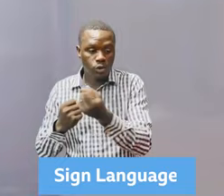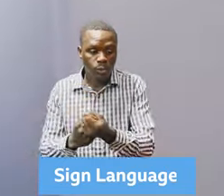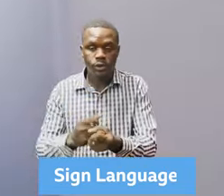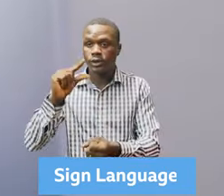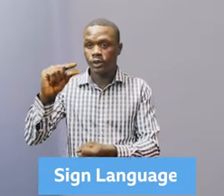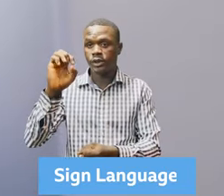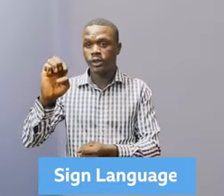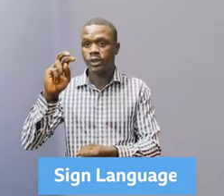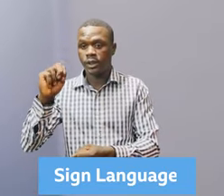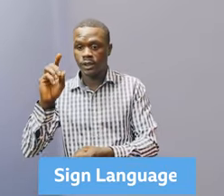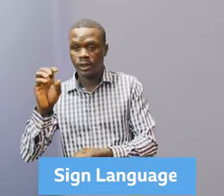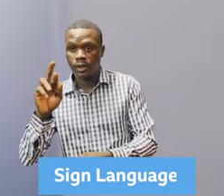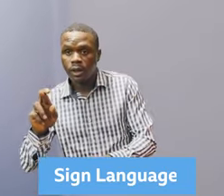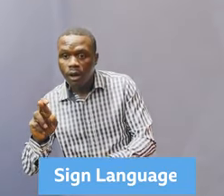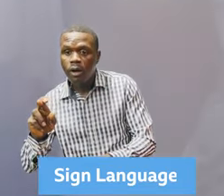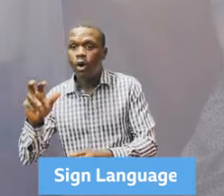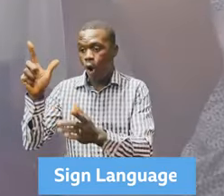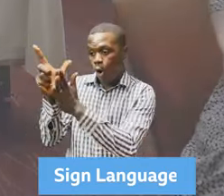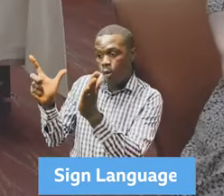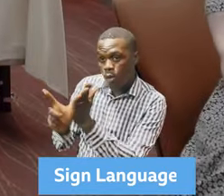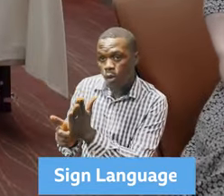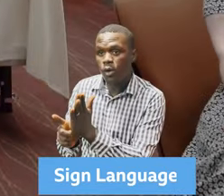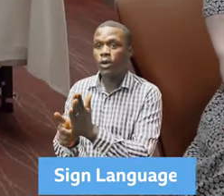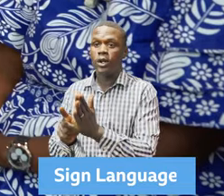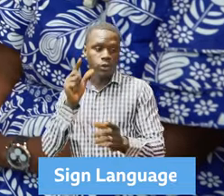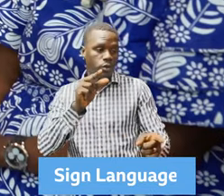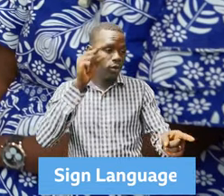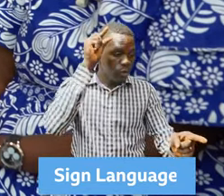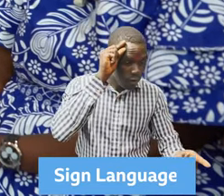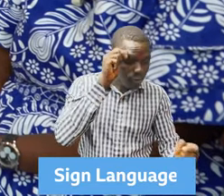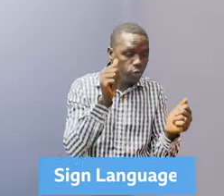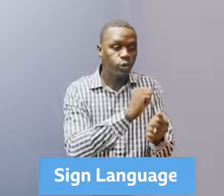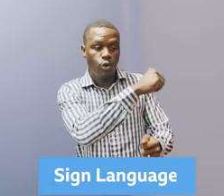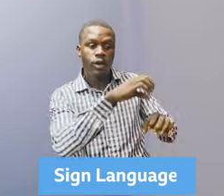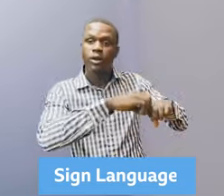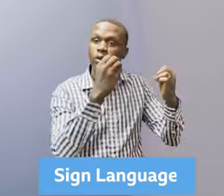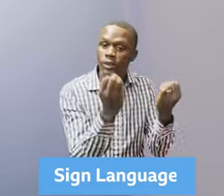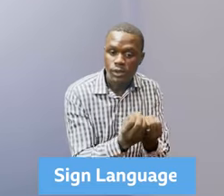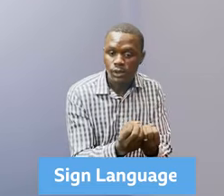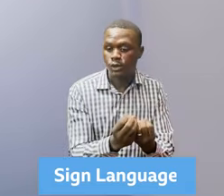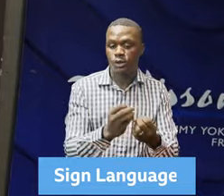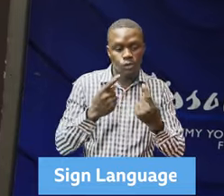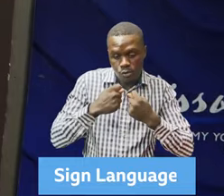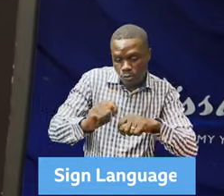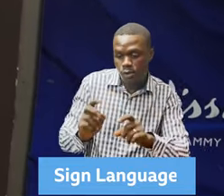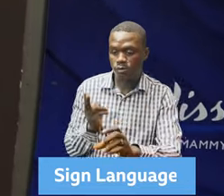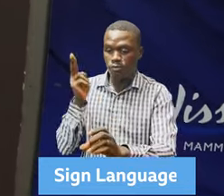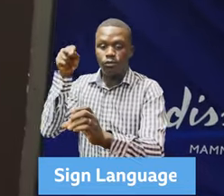popularized and to be strengthened through the government and civil society organizations and we promote